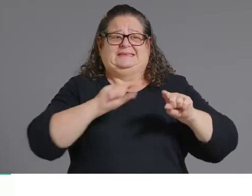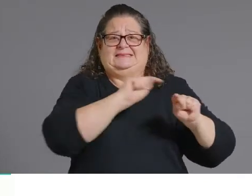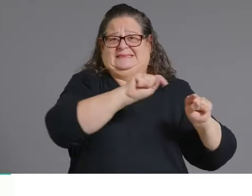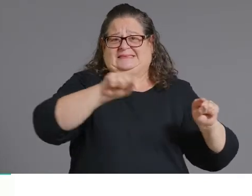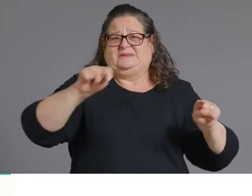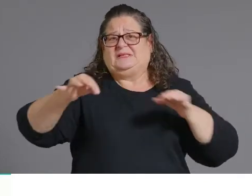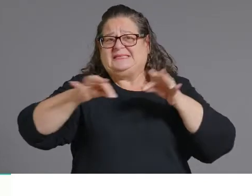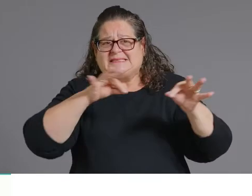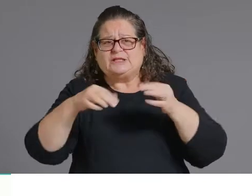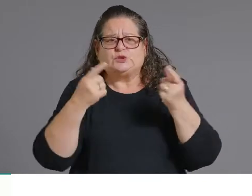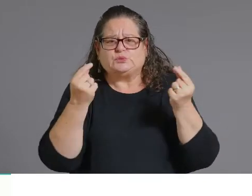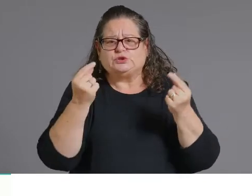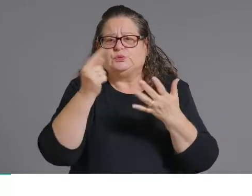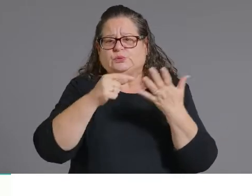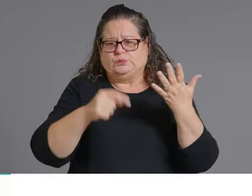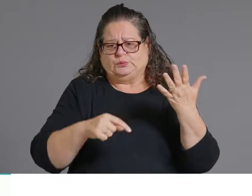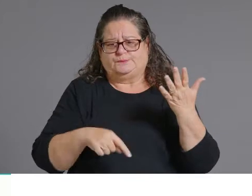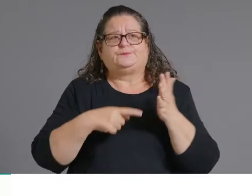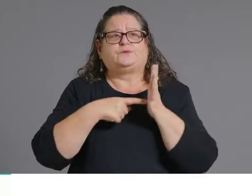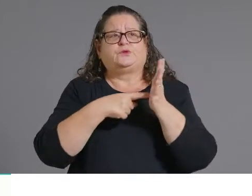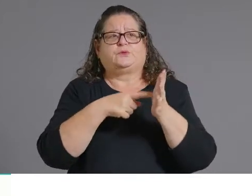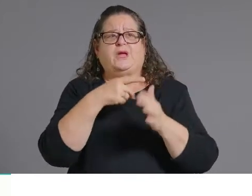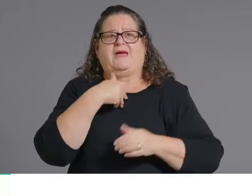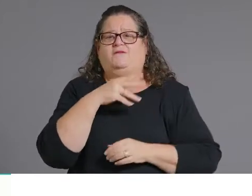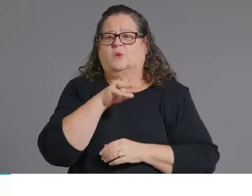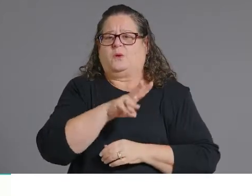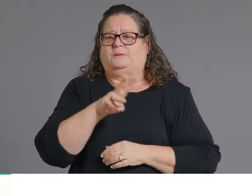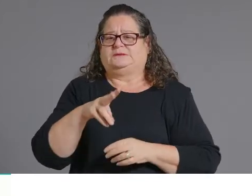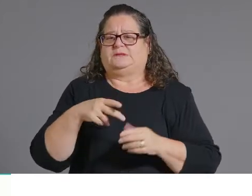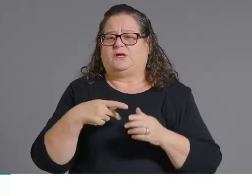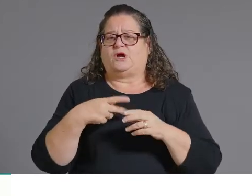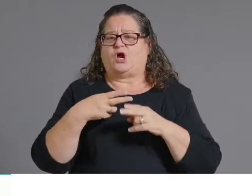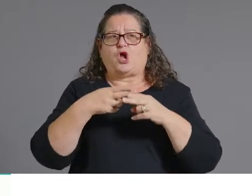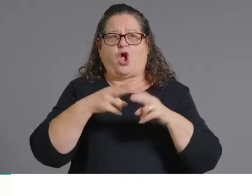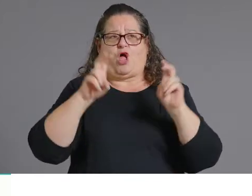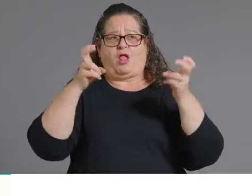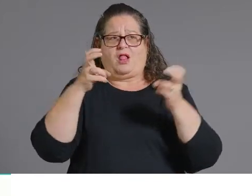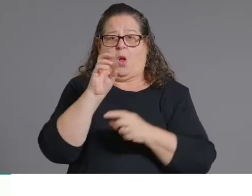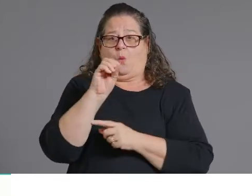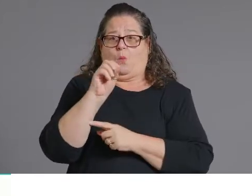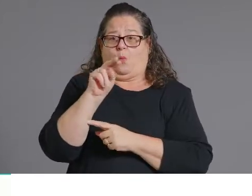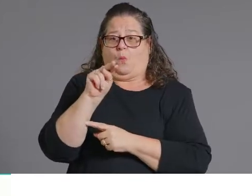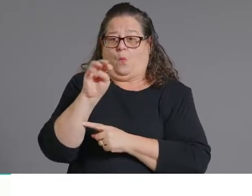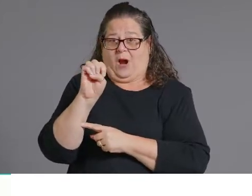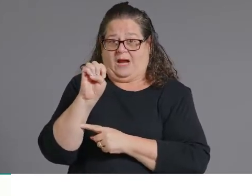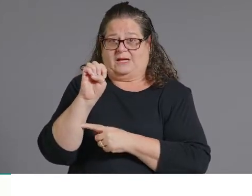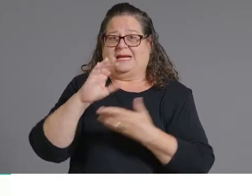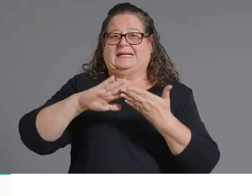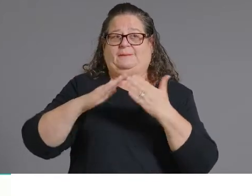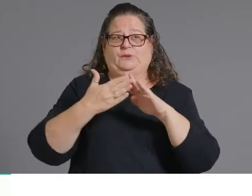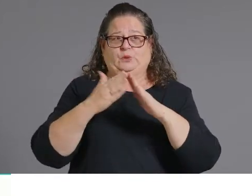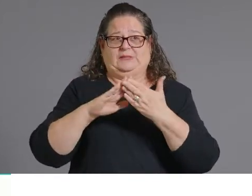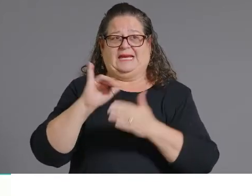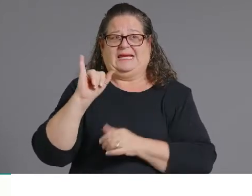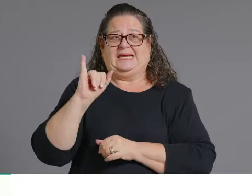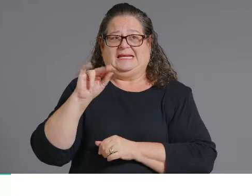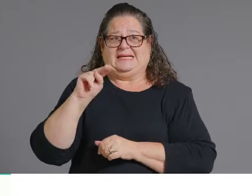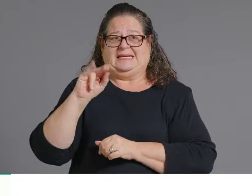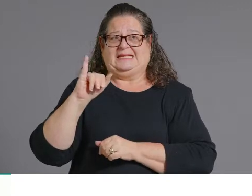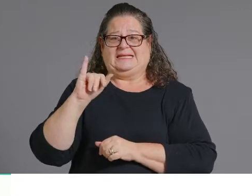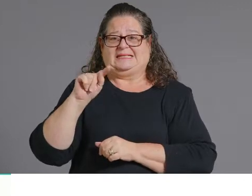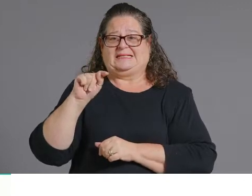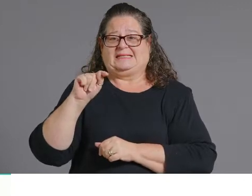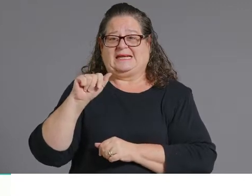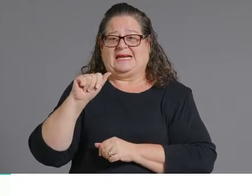website or call their hotline to find some of the community events that are being offered